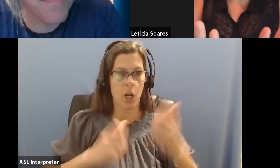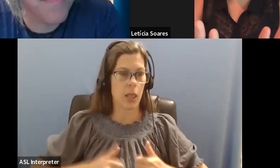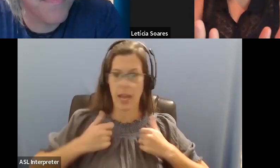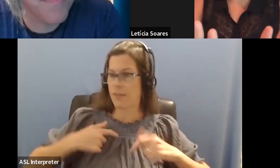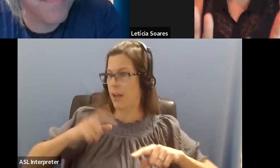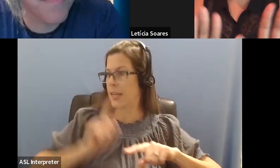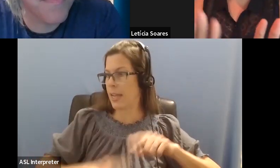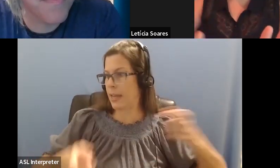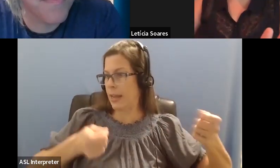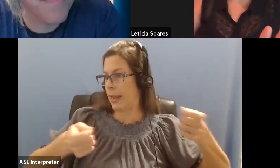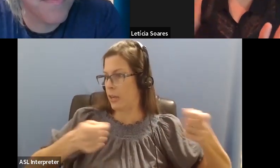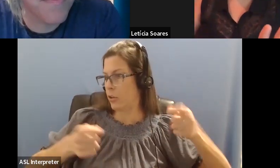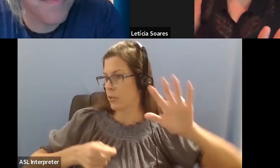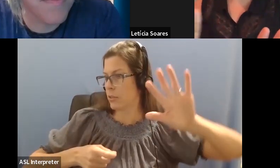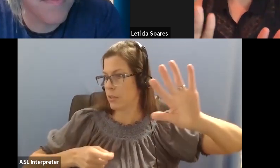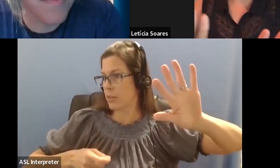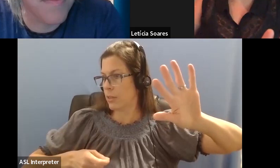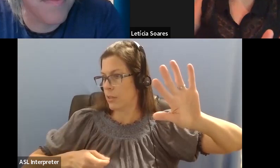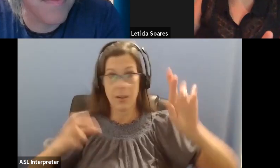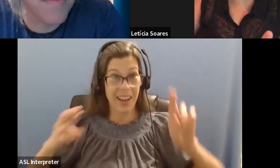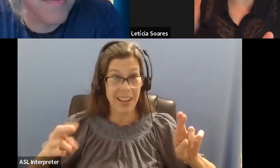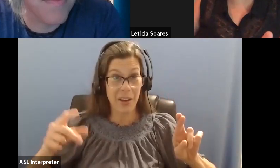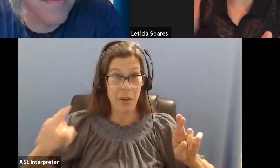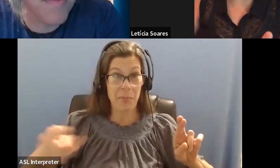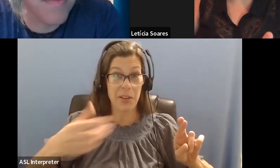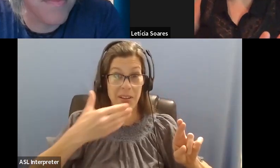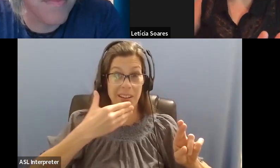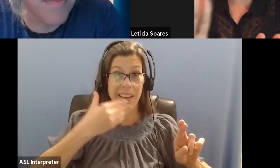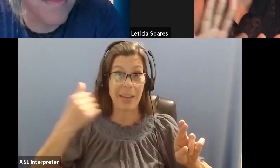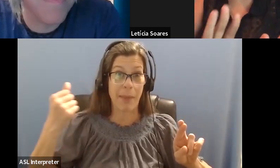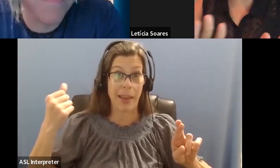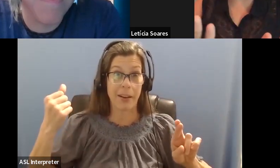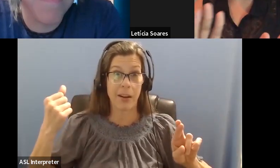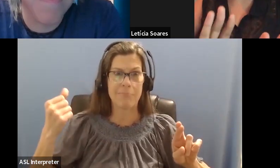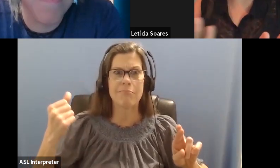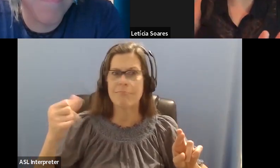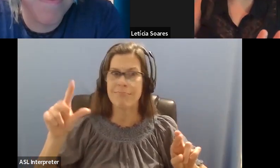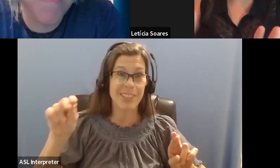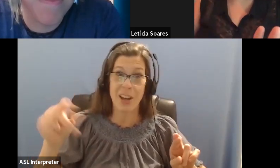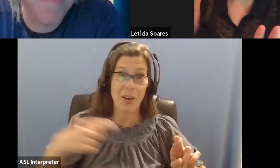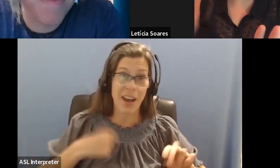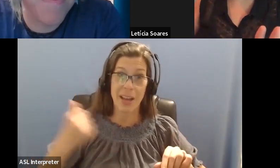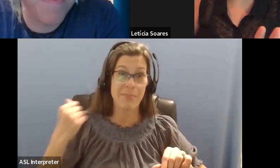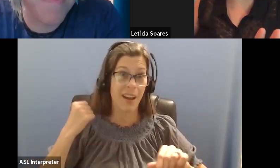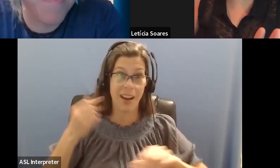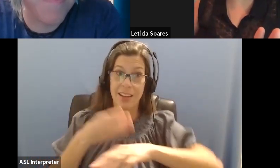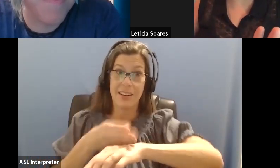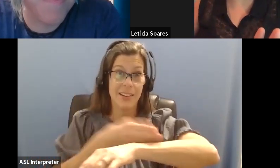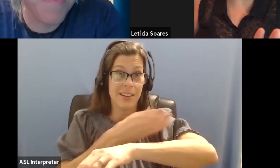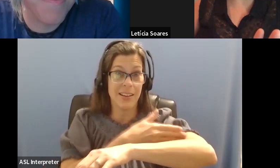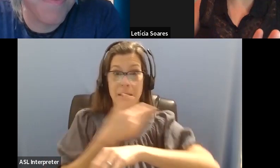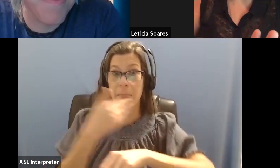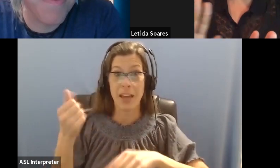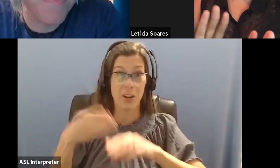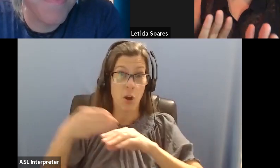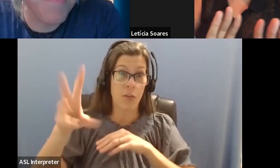hope you get better. No, I'm not getting better. It's been over 600 days. And there is a lot that is, it seems like it's not going